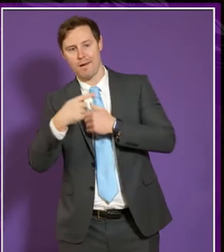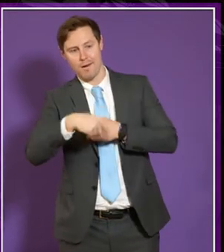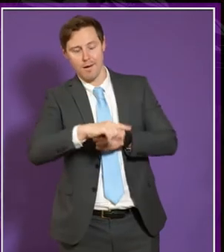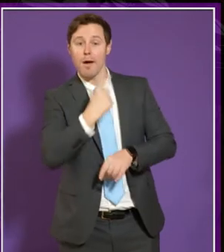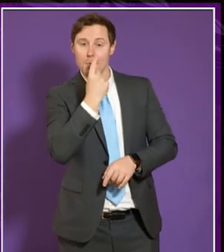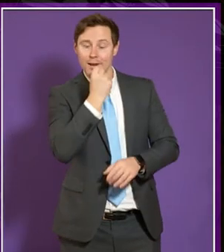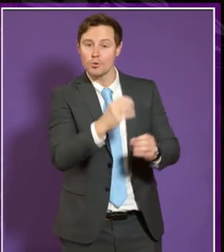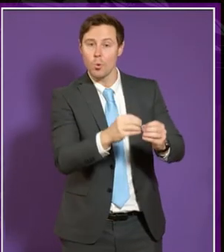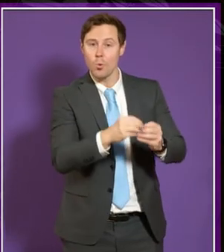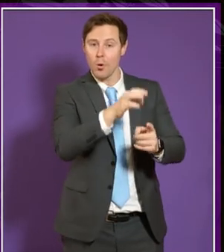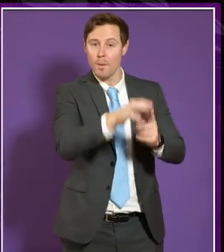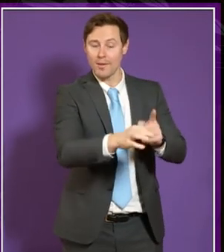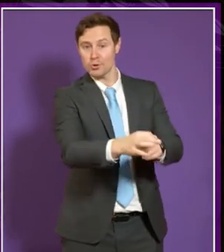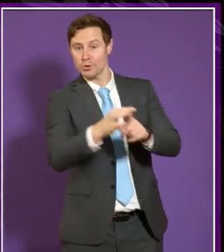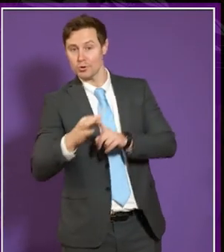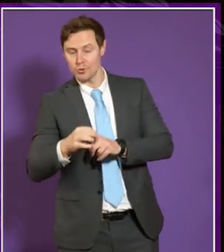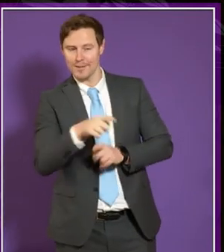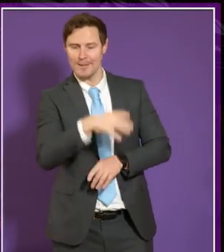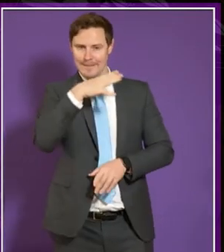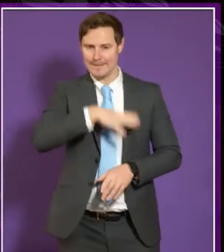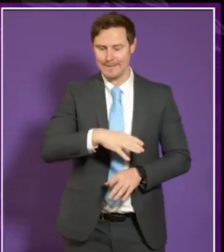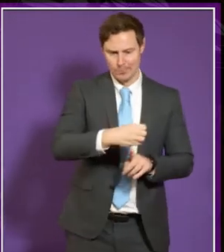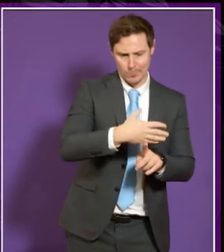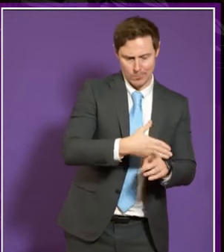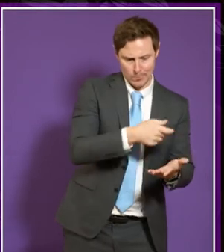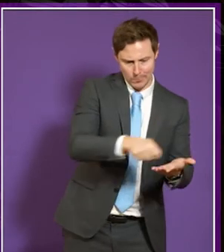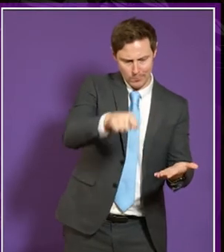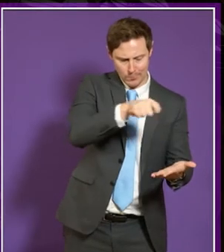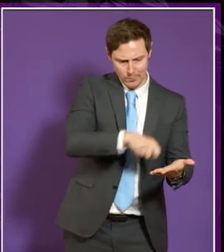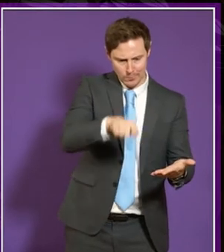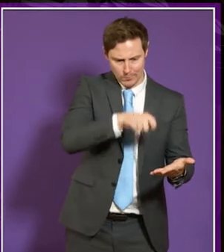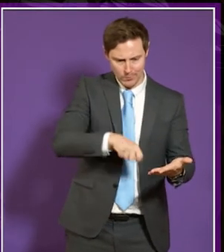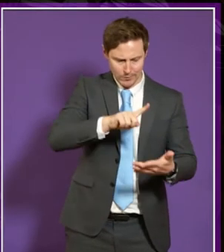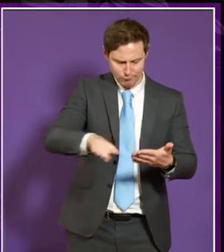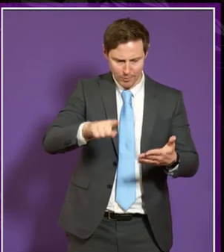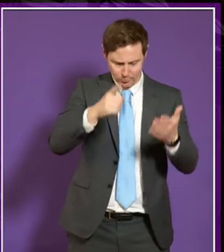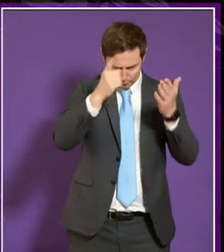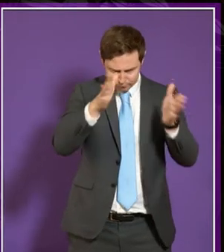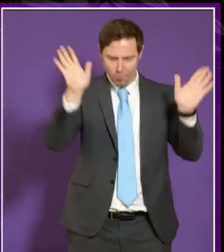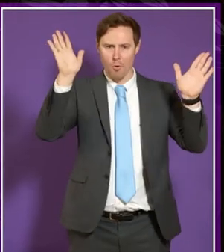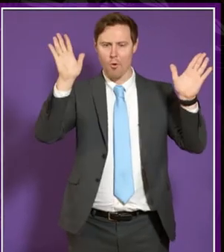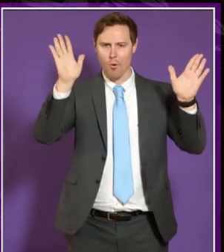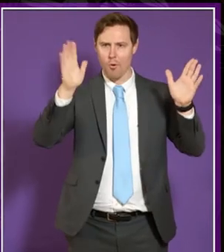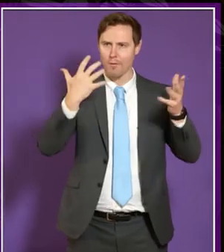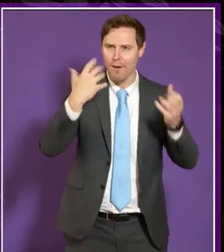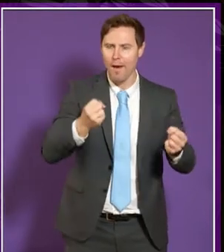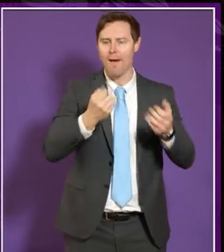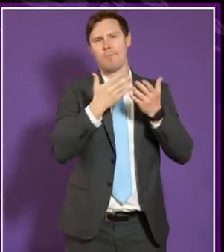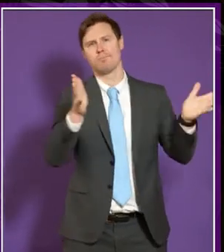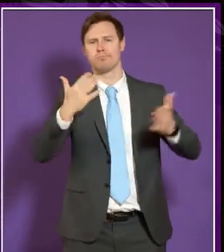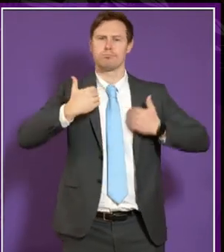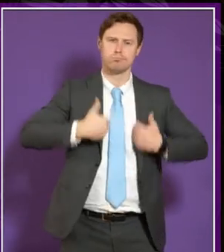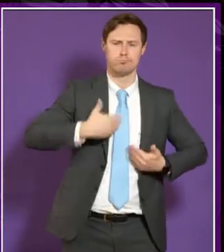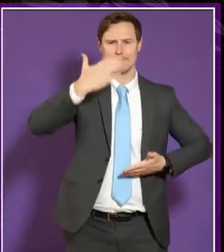to um to illustrate this really really broad range of external experiences